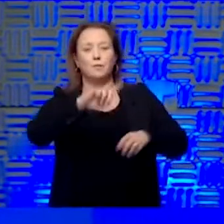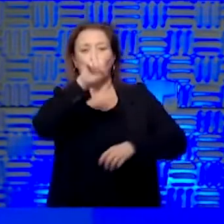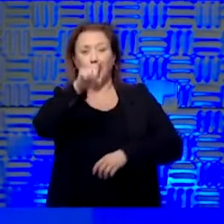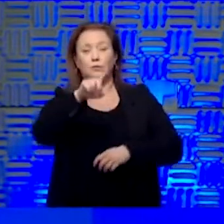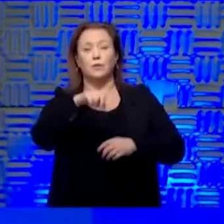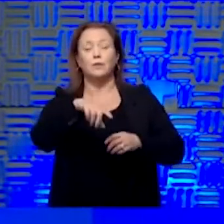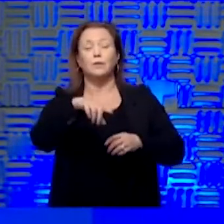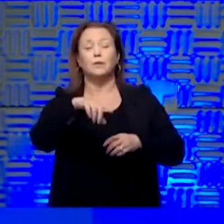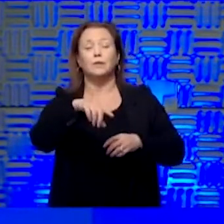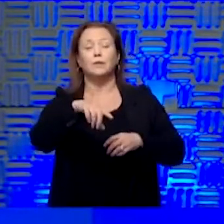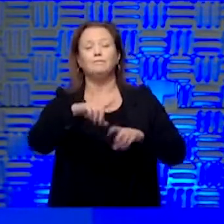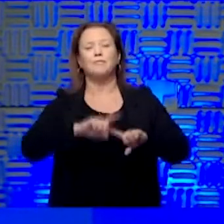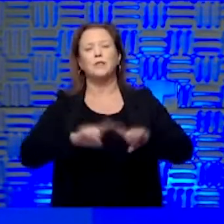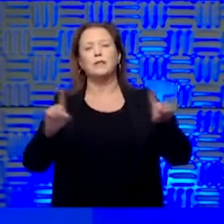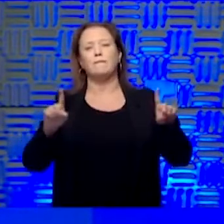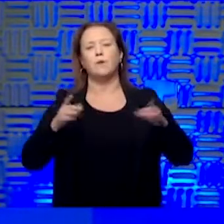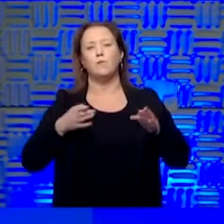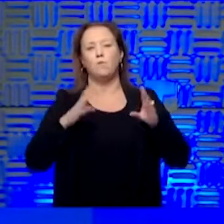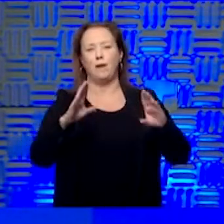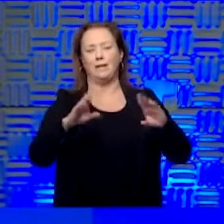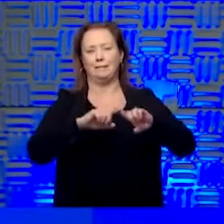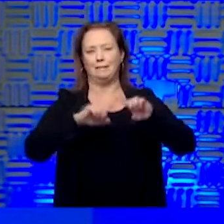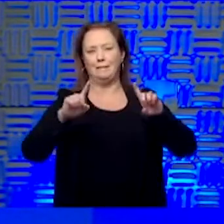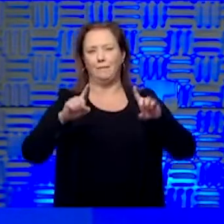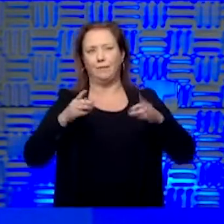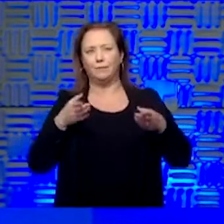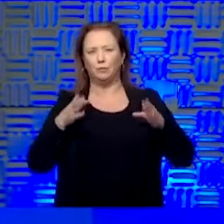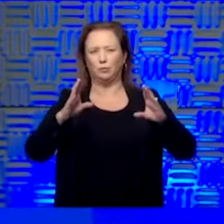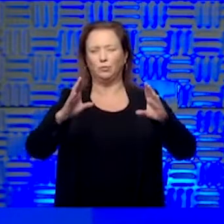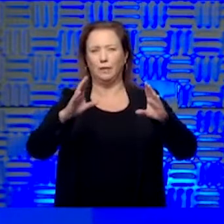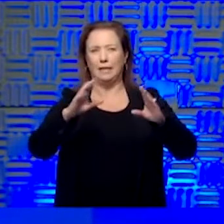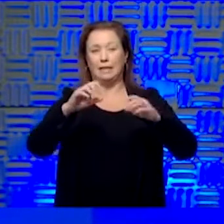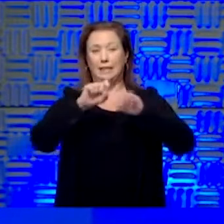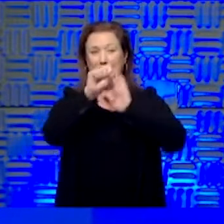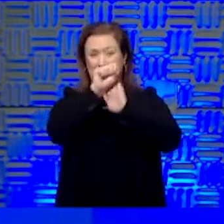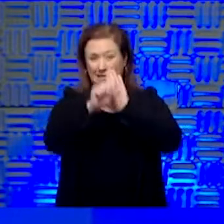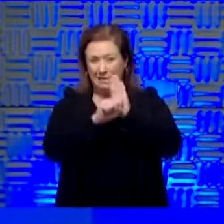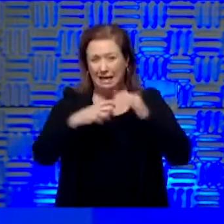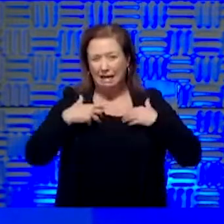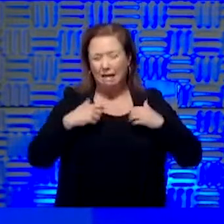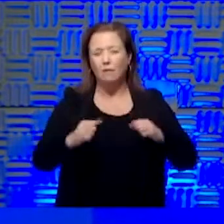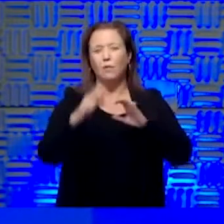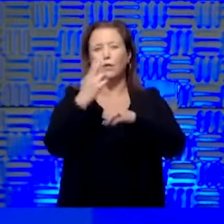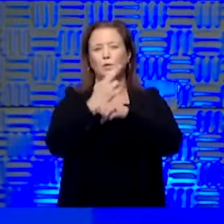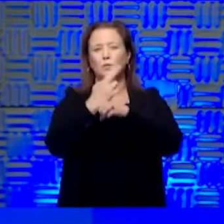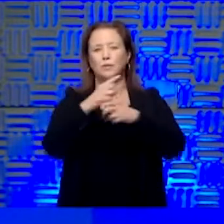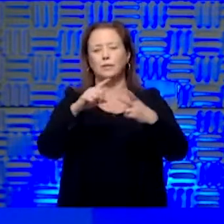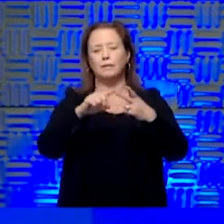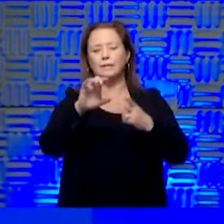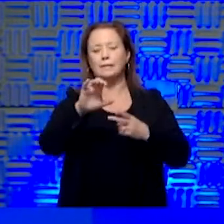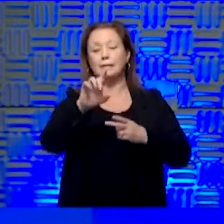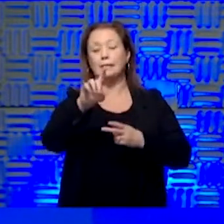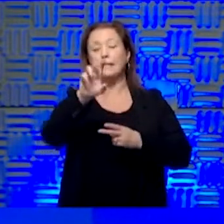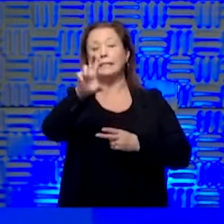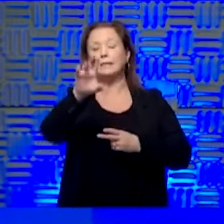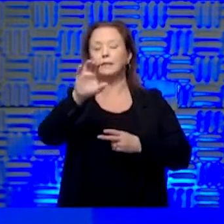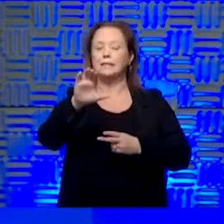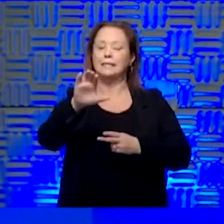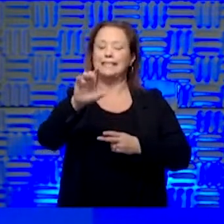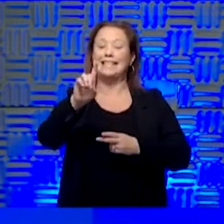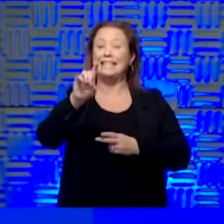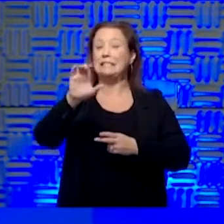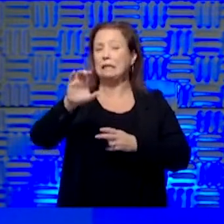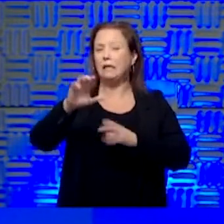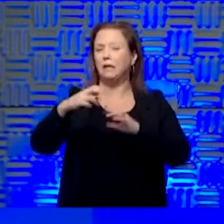are different methods and different strategies which the state health departments use or the CDC gives guidance for as to when you can go